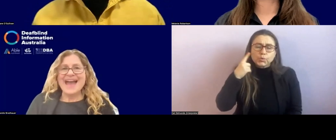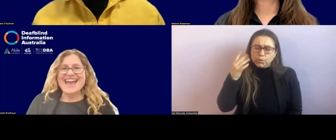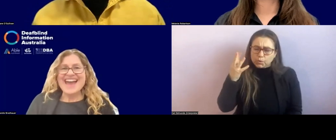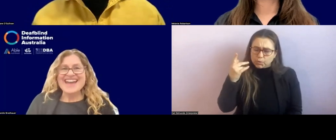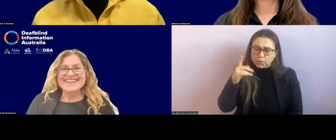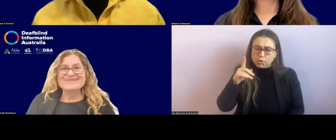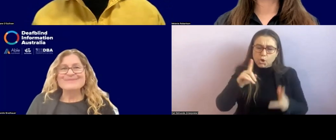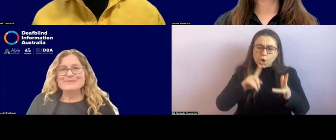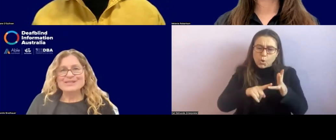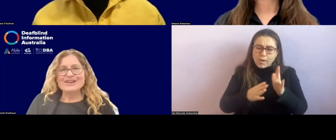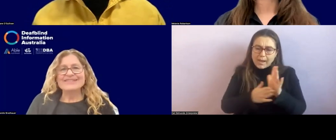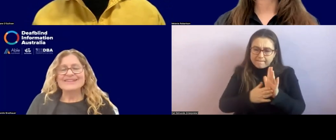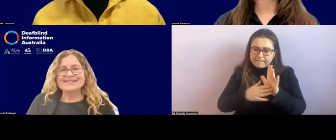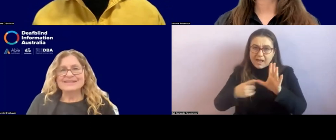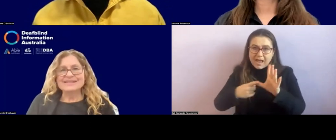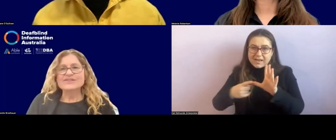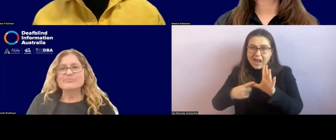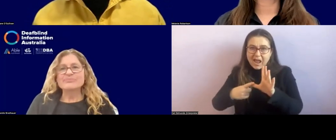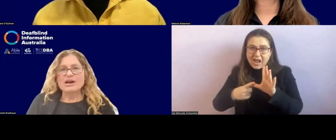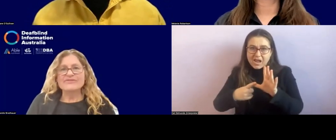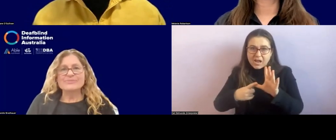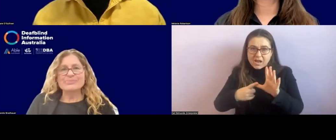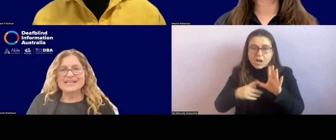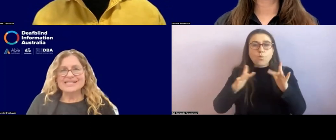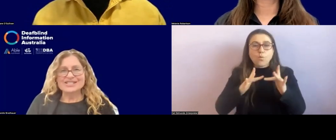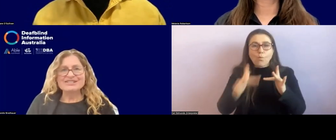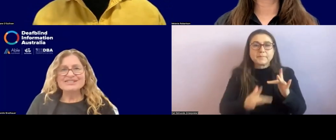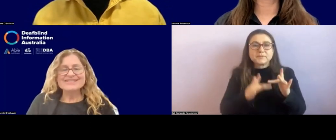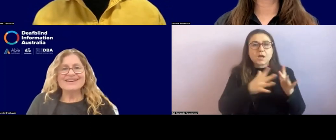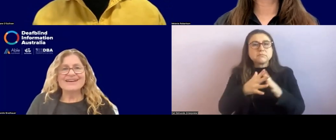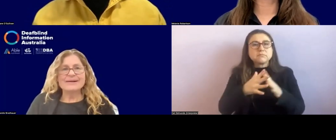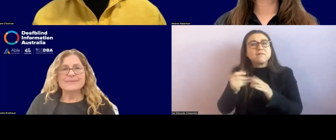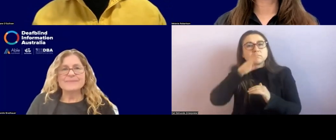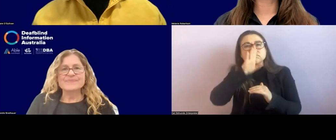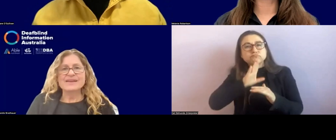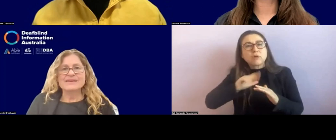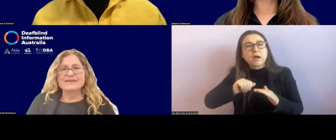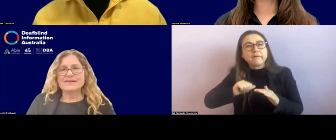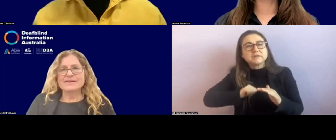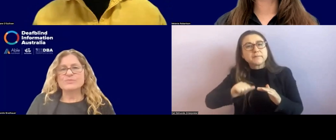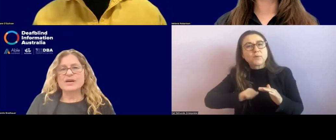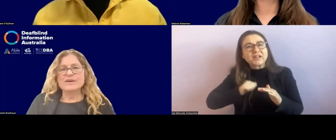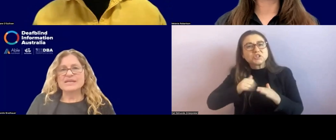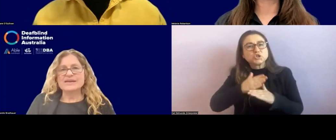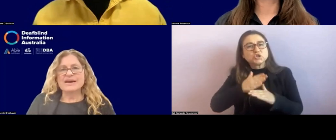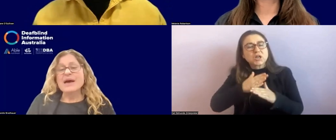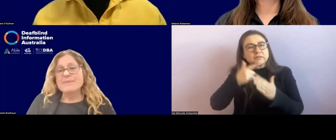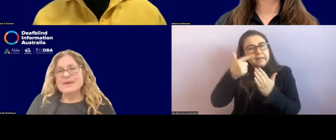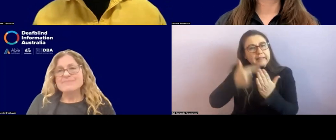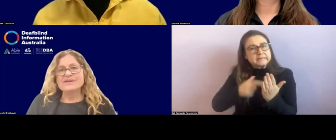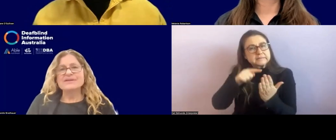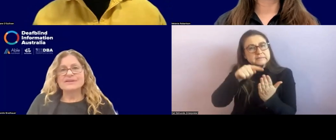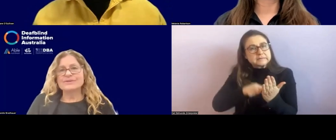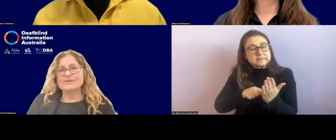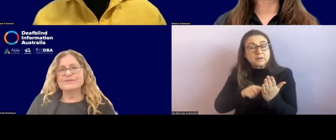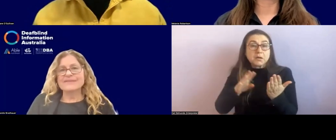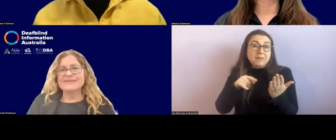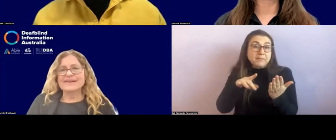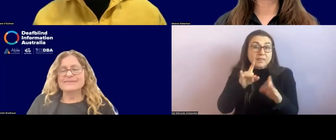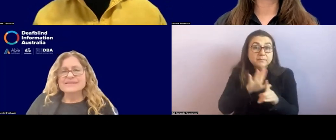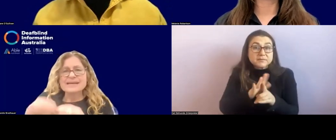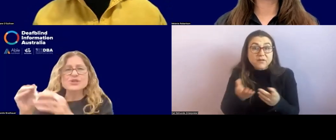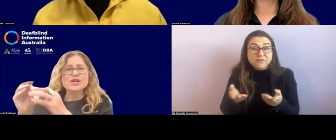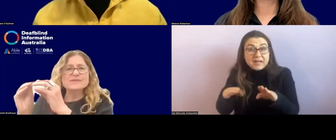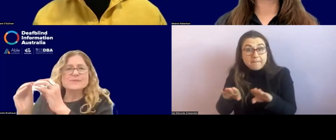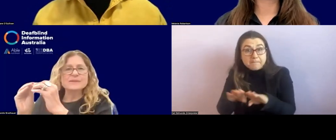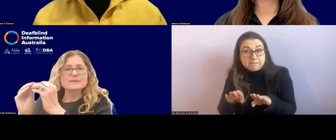OMAA website, there's a list of private practitioners, um, who might be a member, you know, and